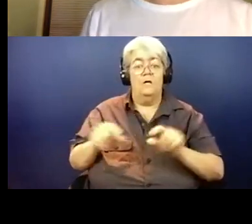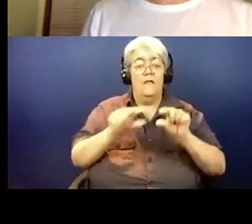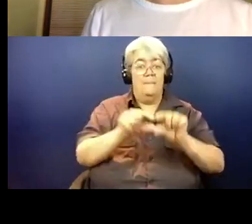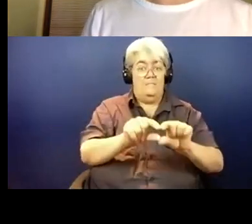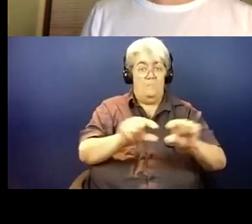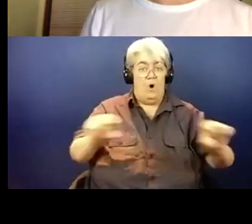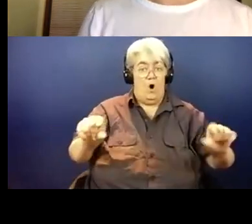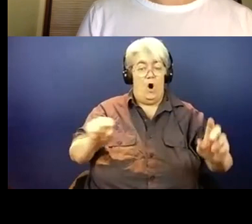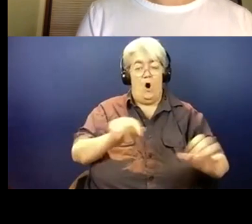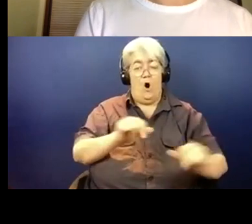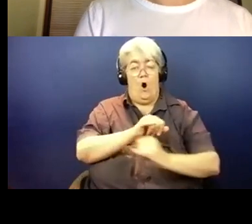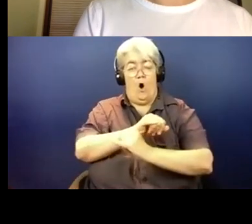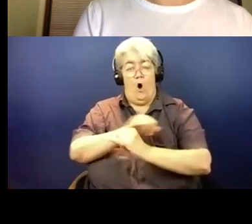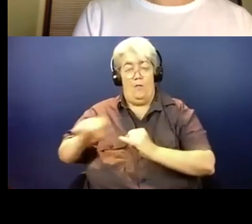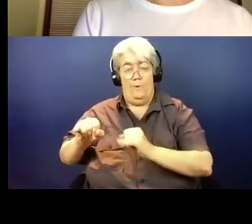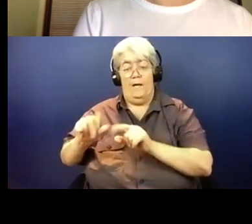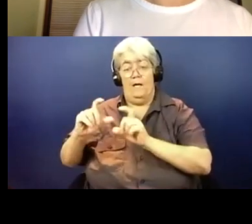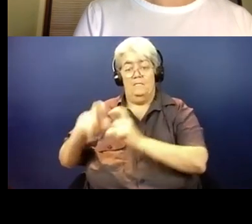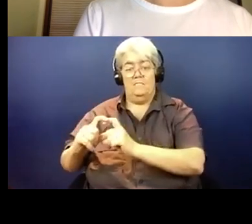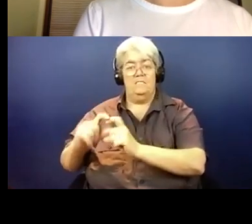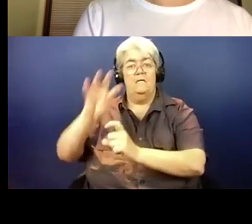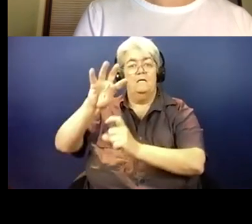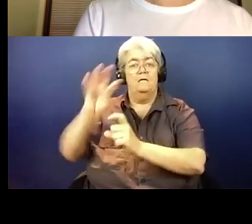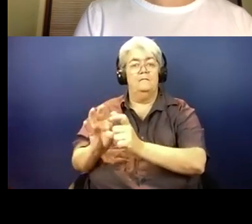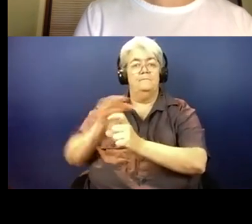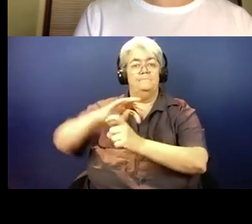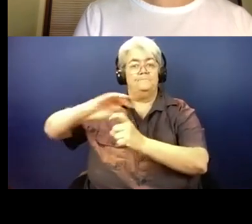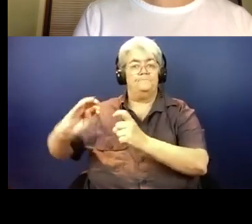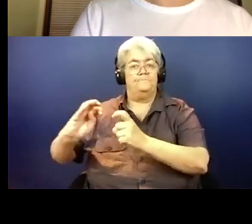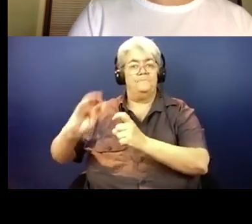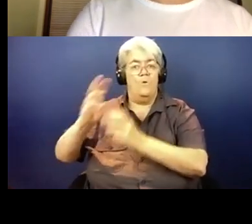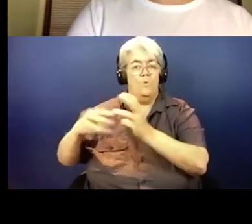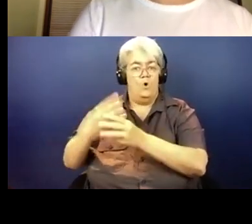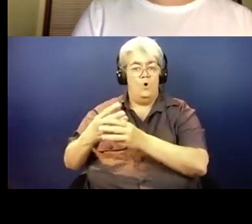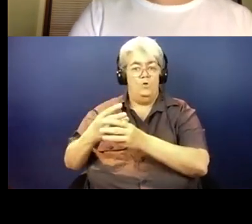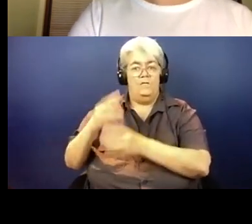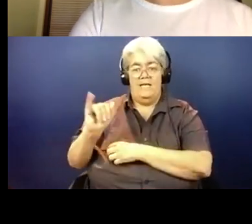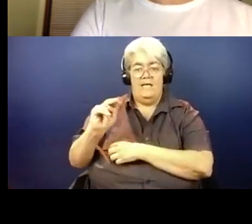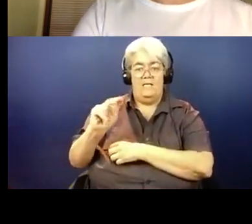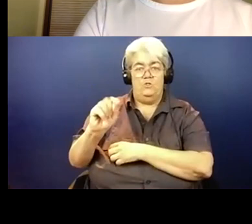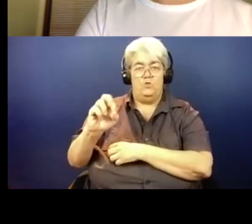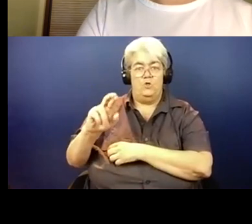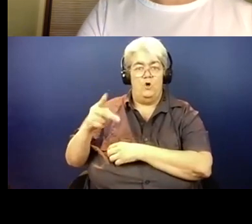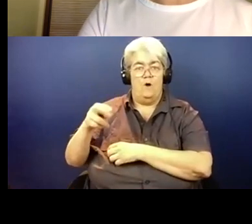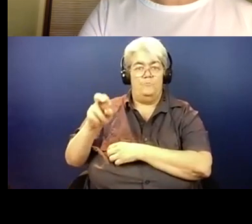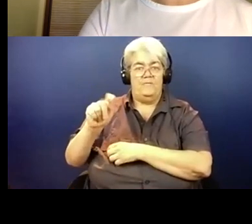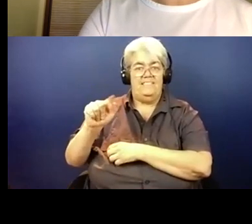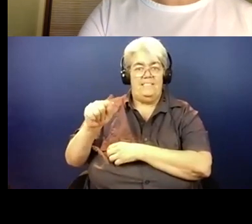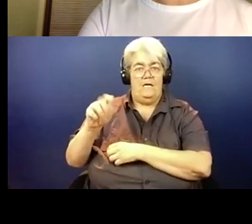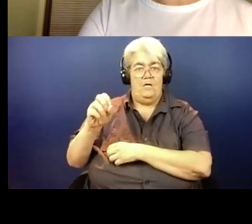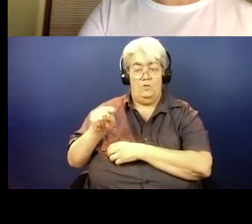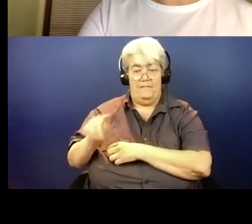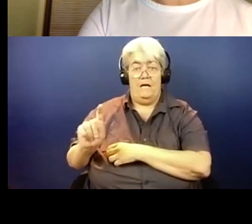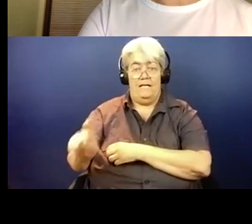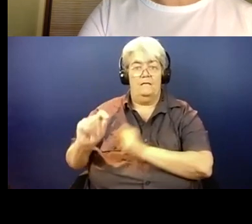the chat button will be a little world button that says interpretation. You can click that any box will come